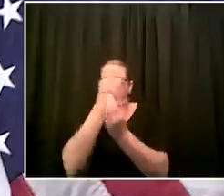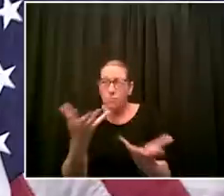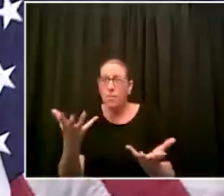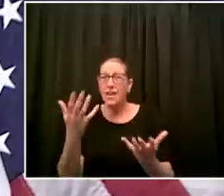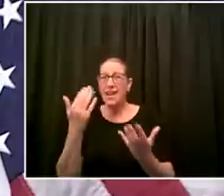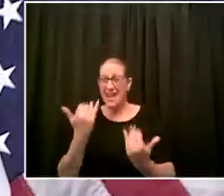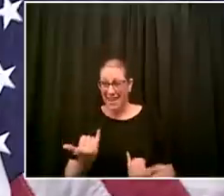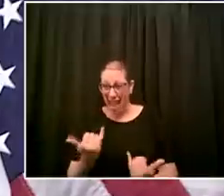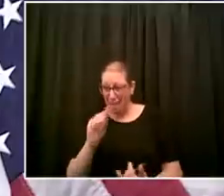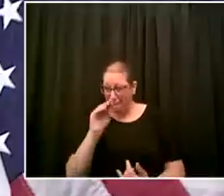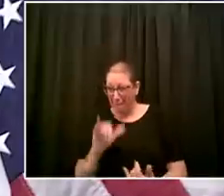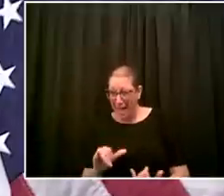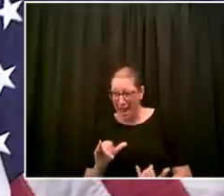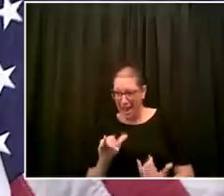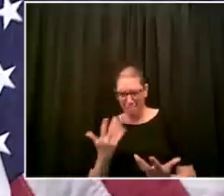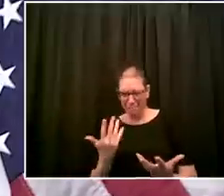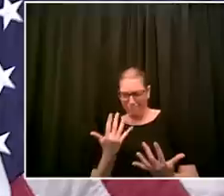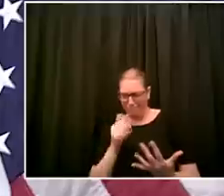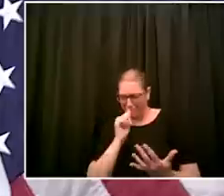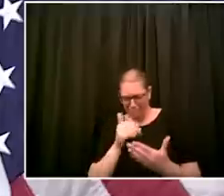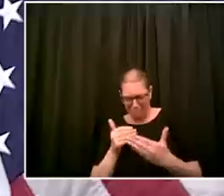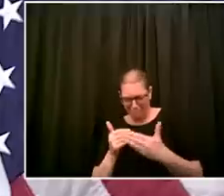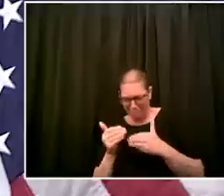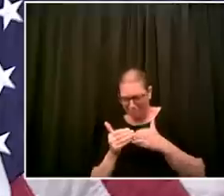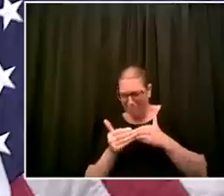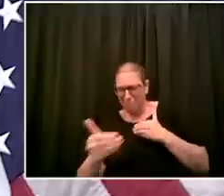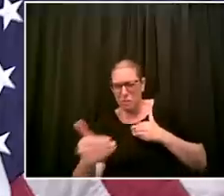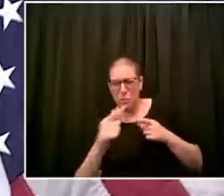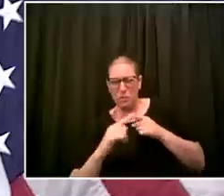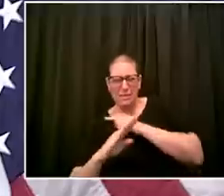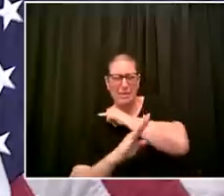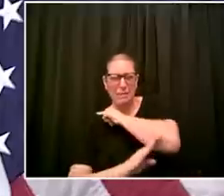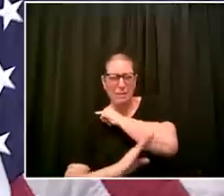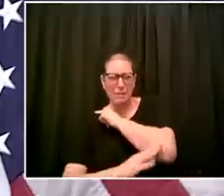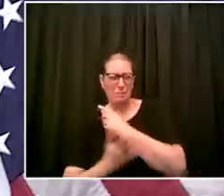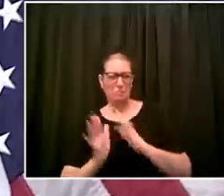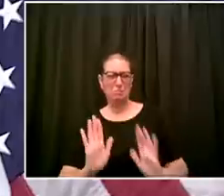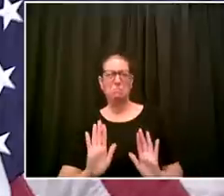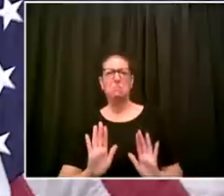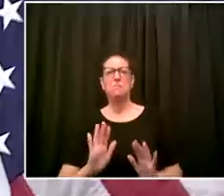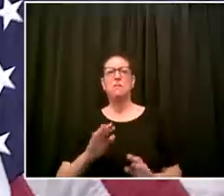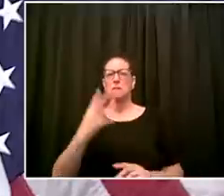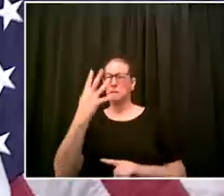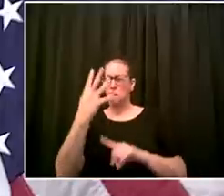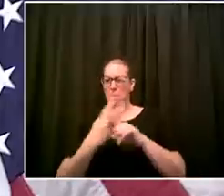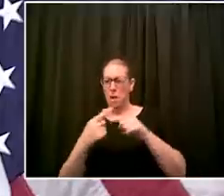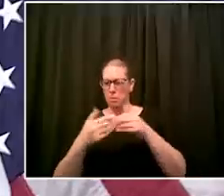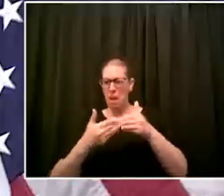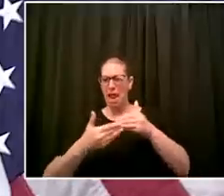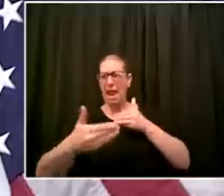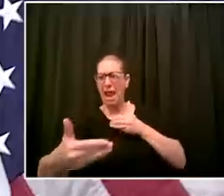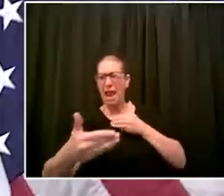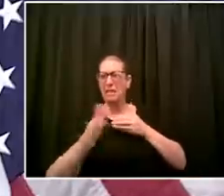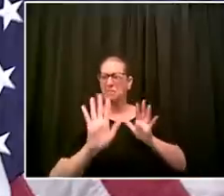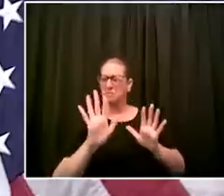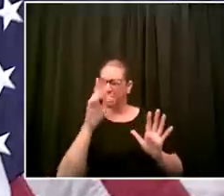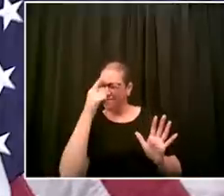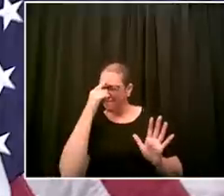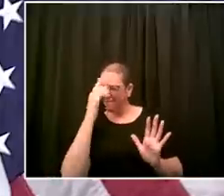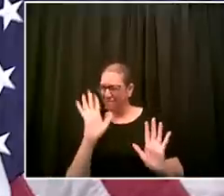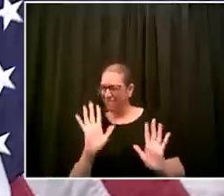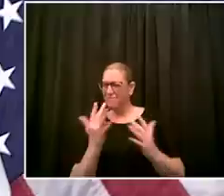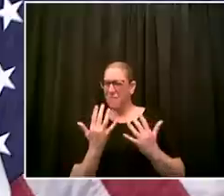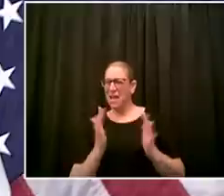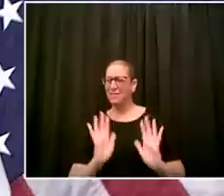you know it's less than four months away but not much less than four months away and we will make the decision at the right time